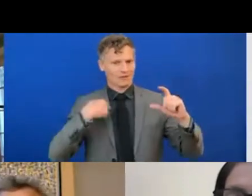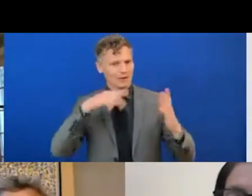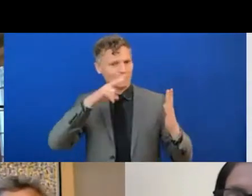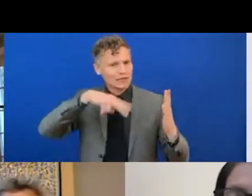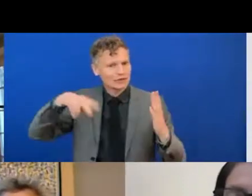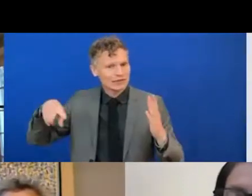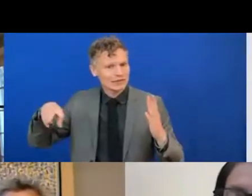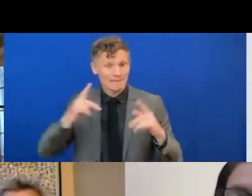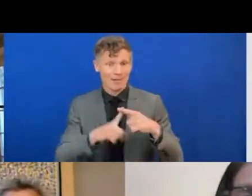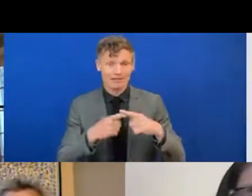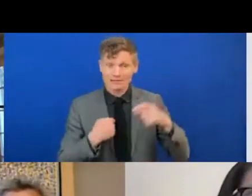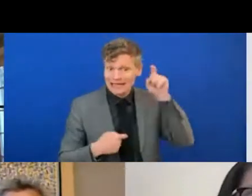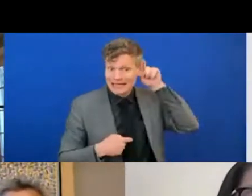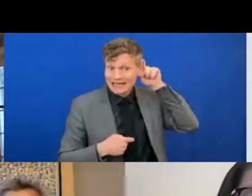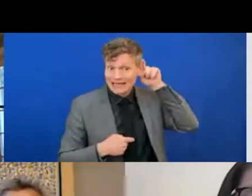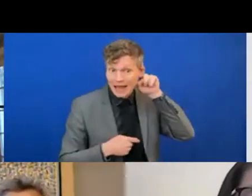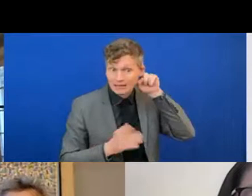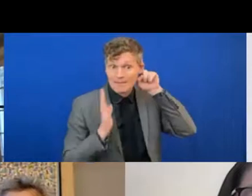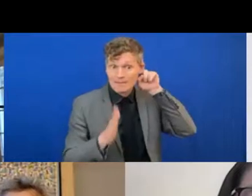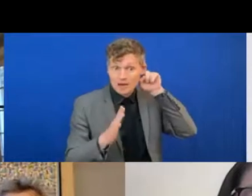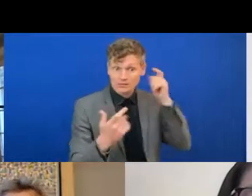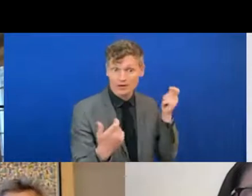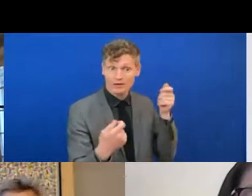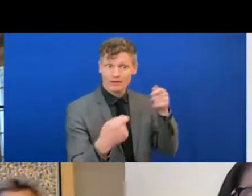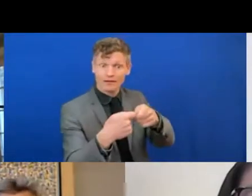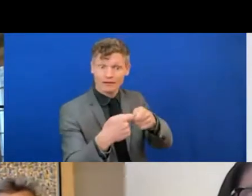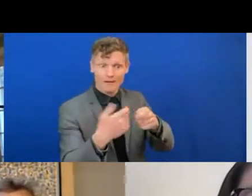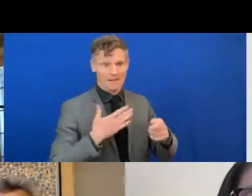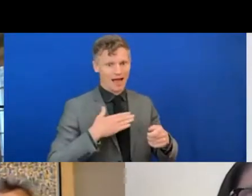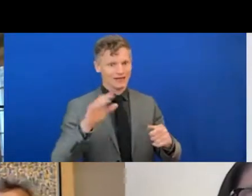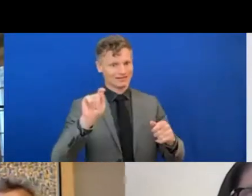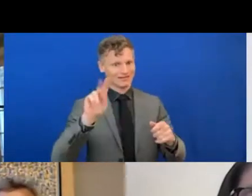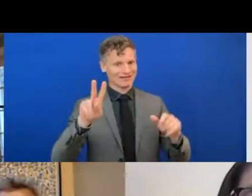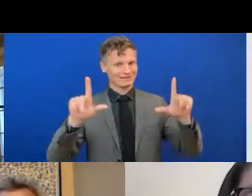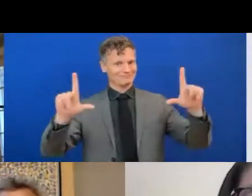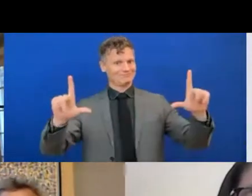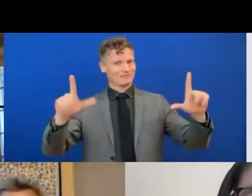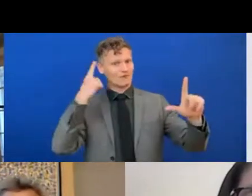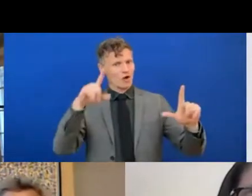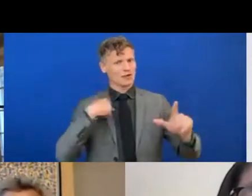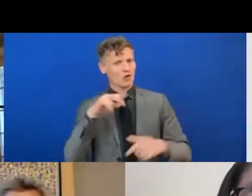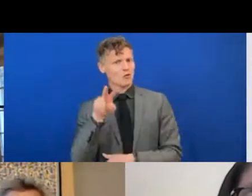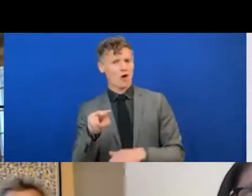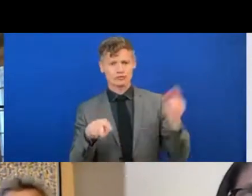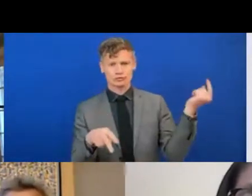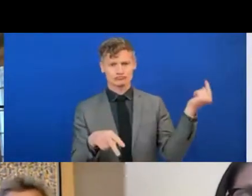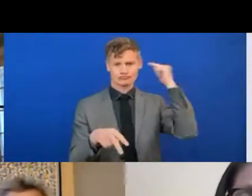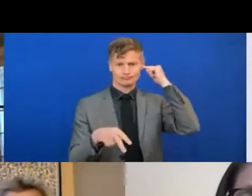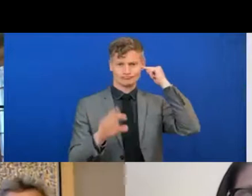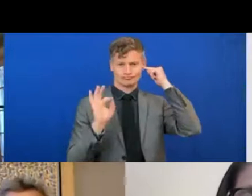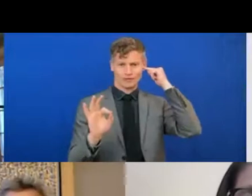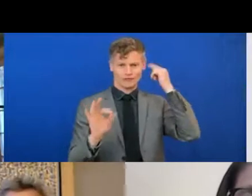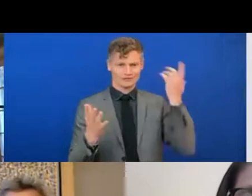need to be compatible with my smart TV if I want to continue to entertain myself. So ICT accessibility for